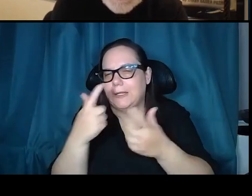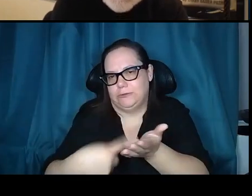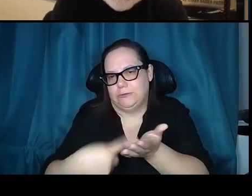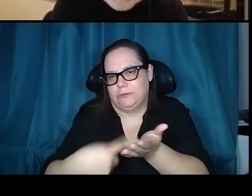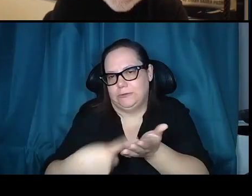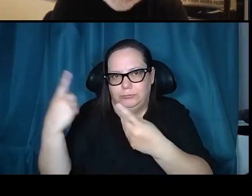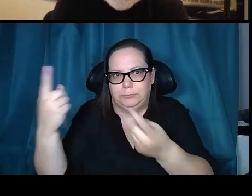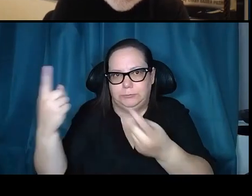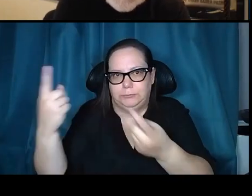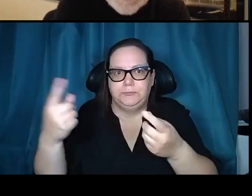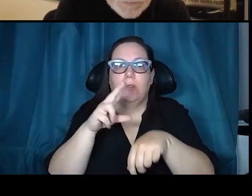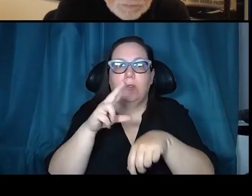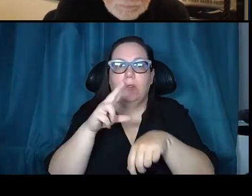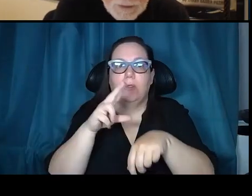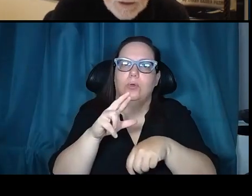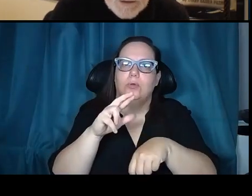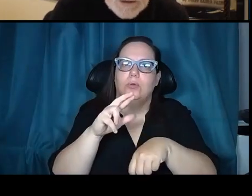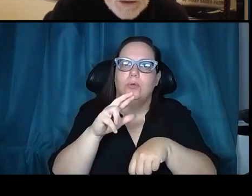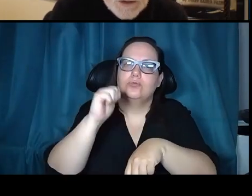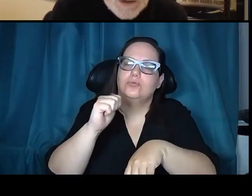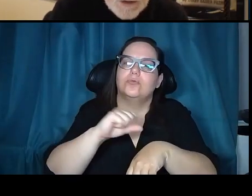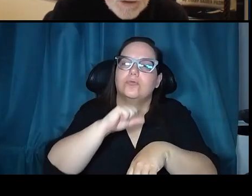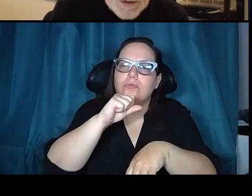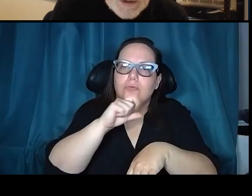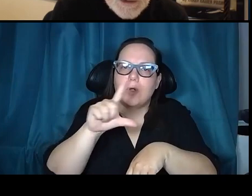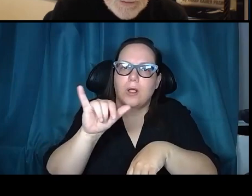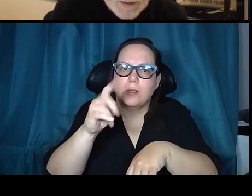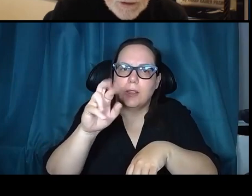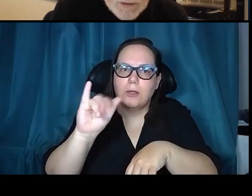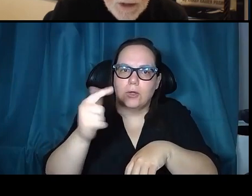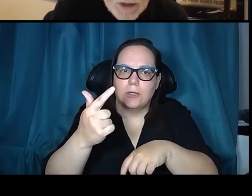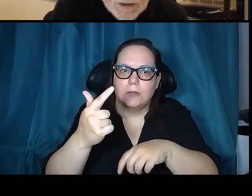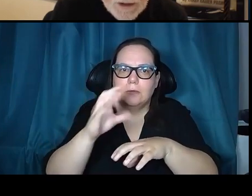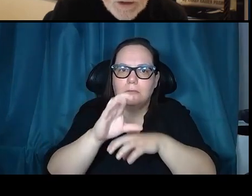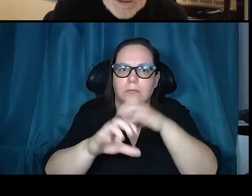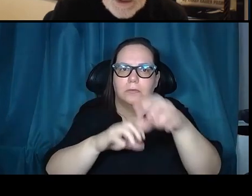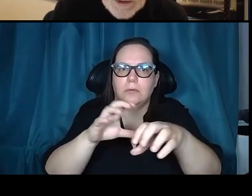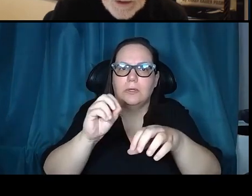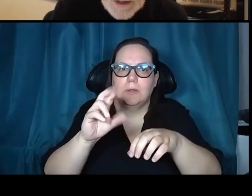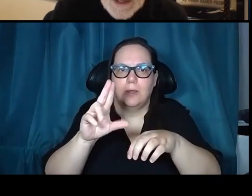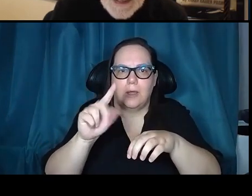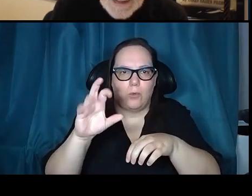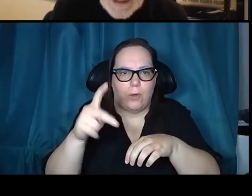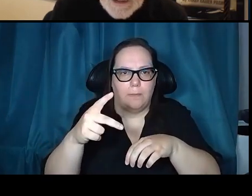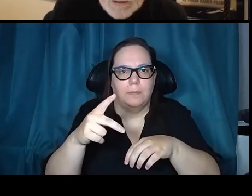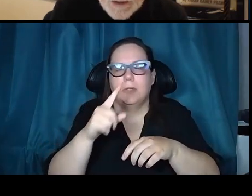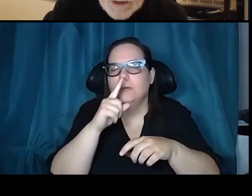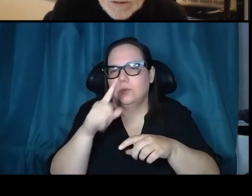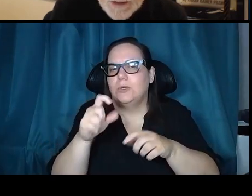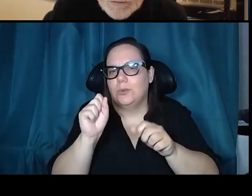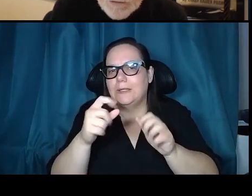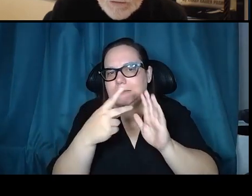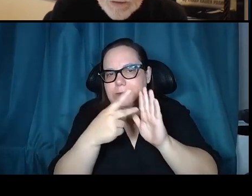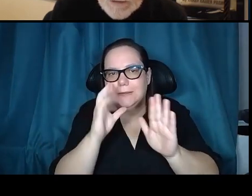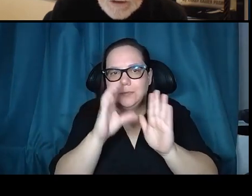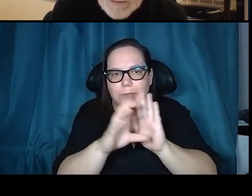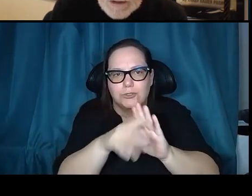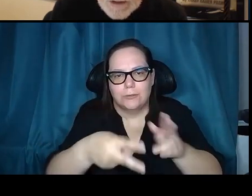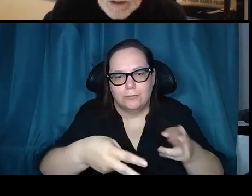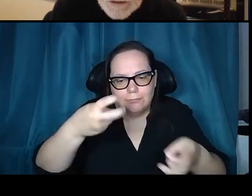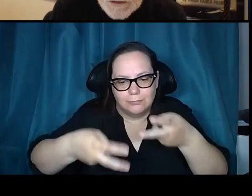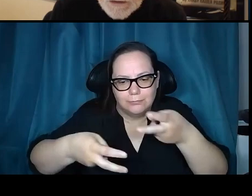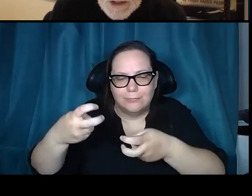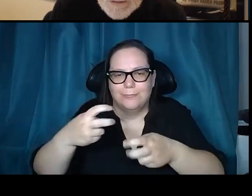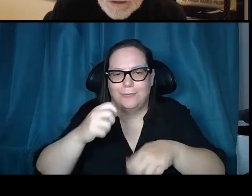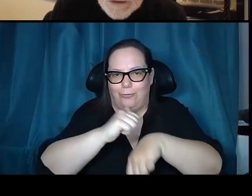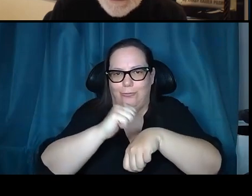rock layering and outcrops in Hadley Rill. You can see Jim Irwin here sampling the rocks at the edge of the Rill here. indeed, we could get with a 500